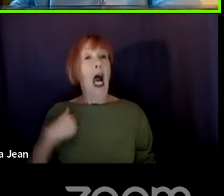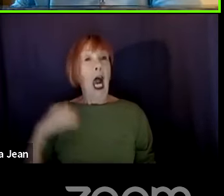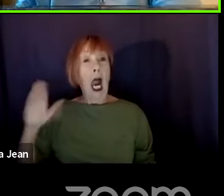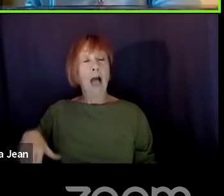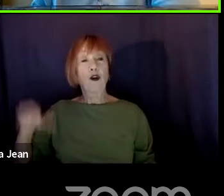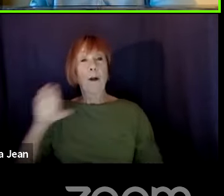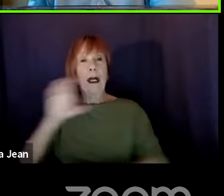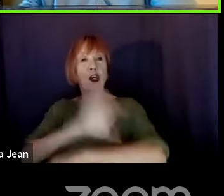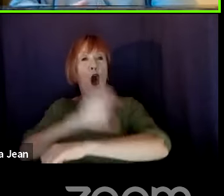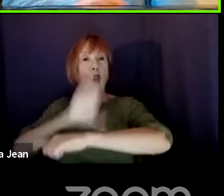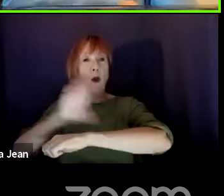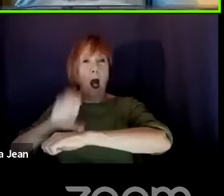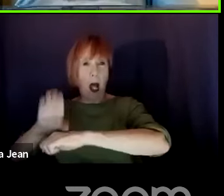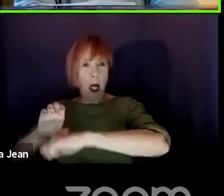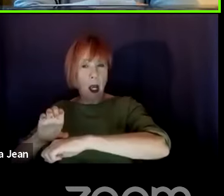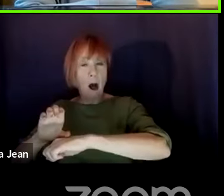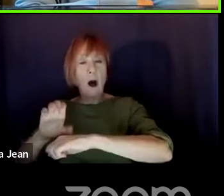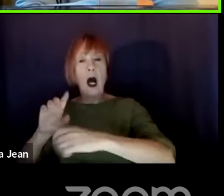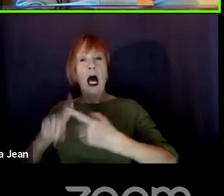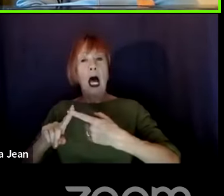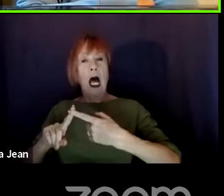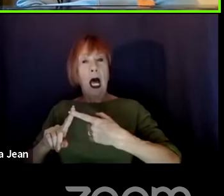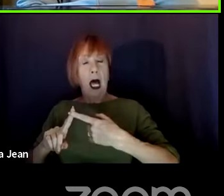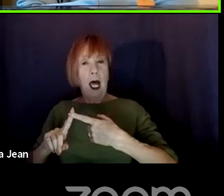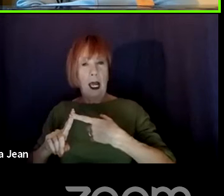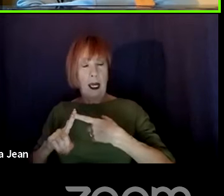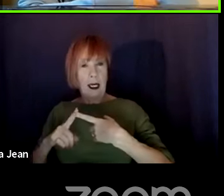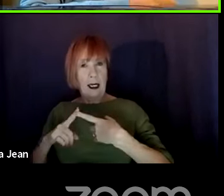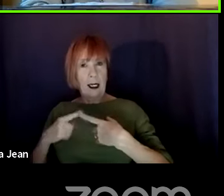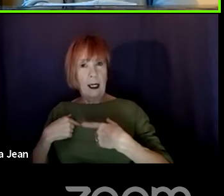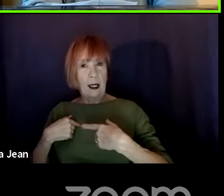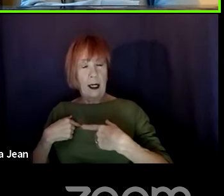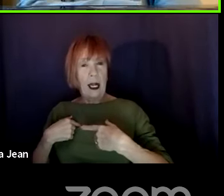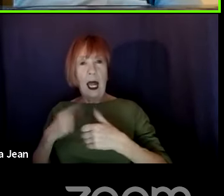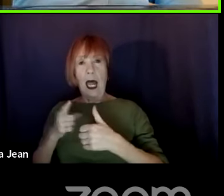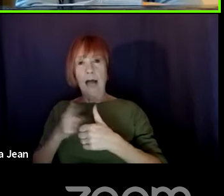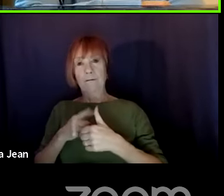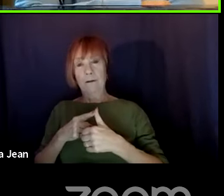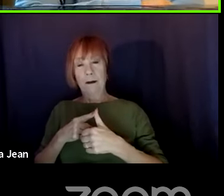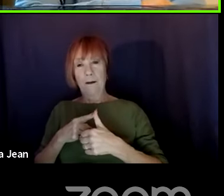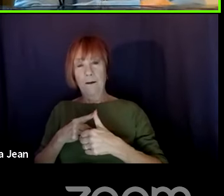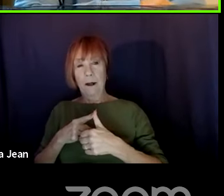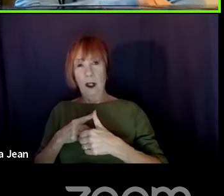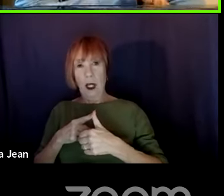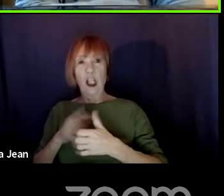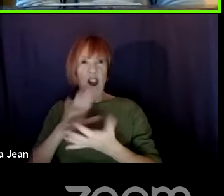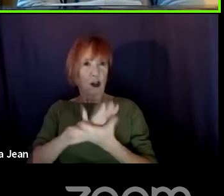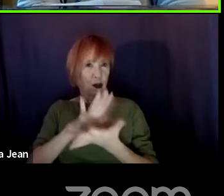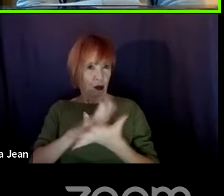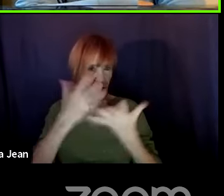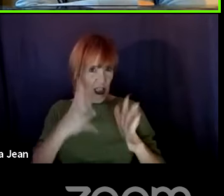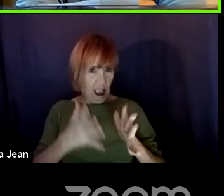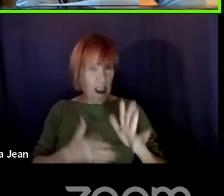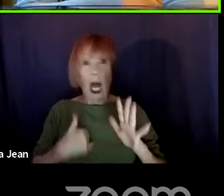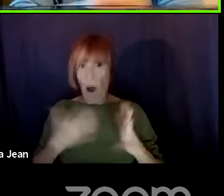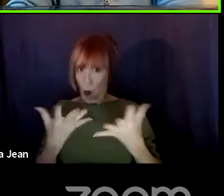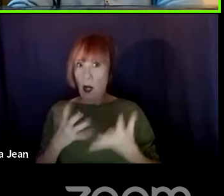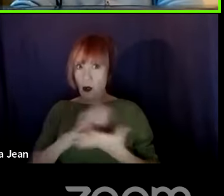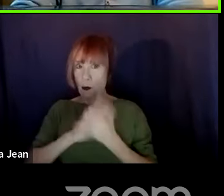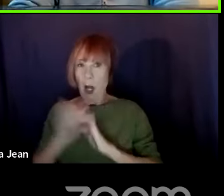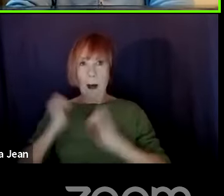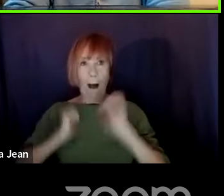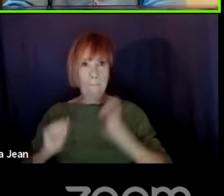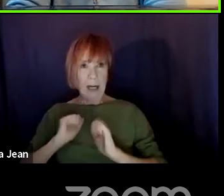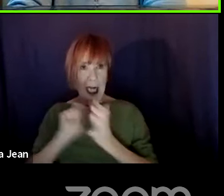Colorado. And I originally, when I left school, I wanted to be a playwright. And I